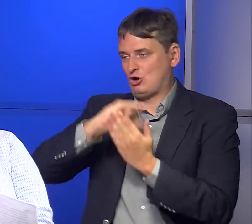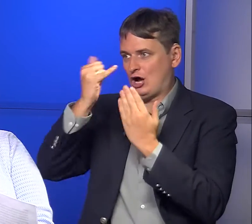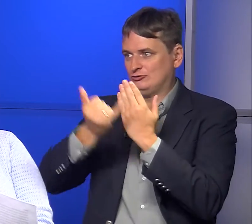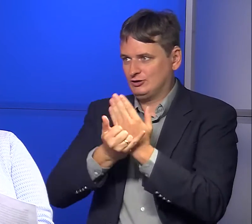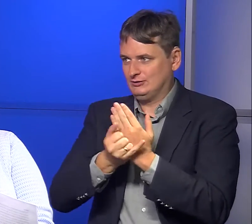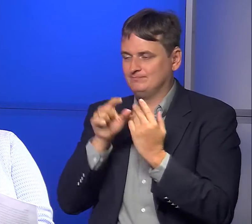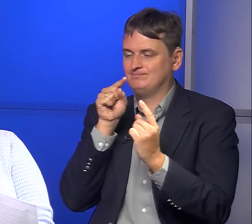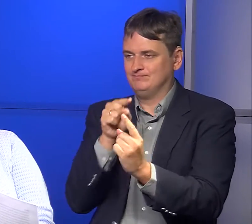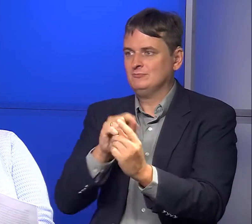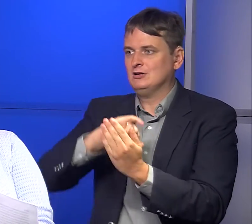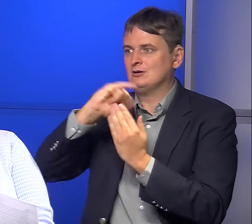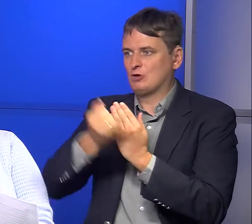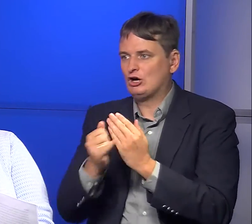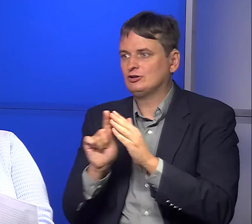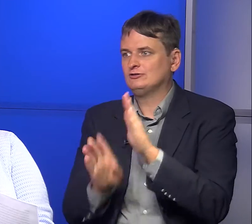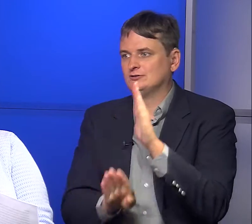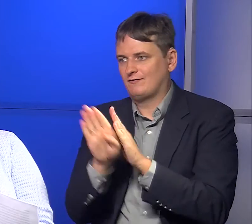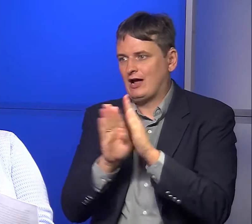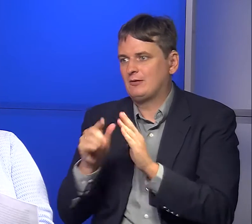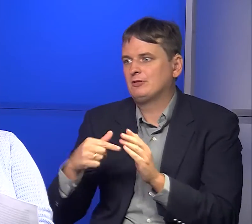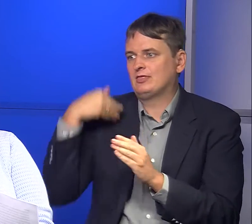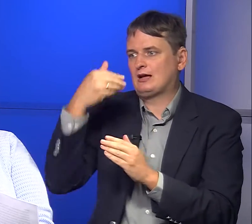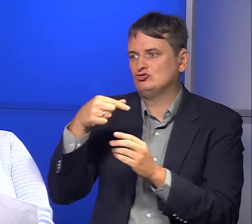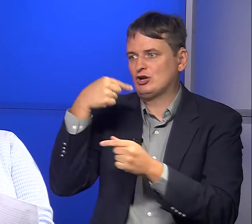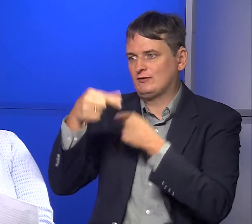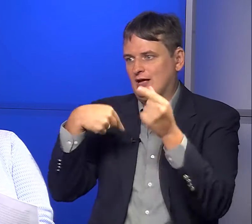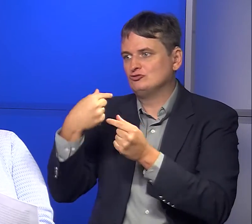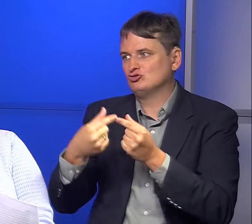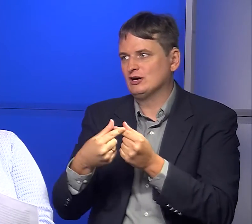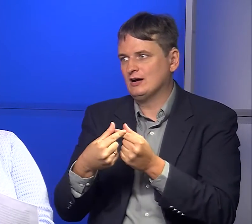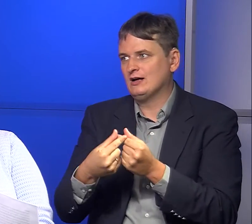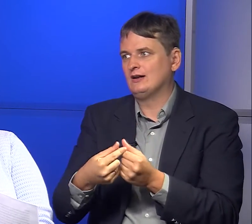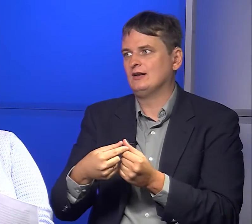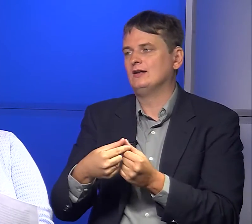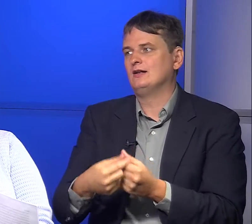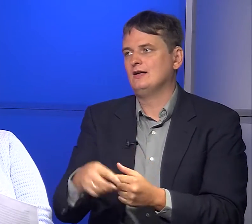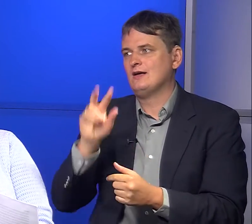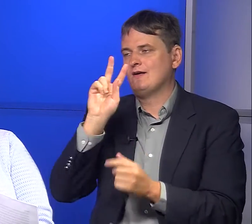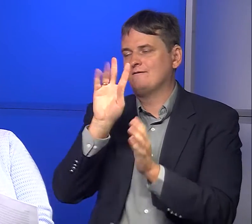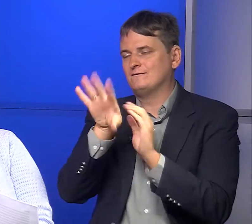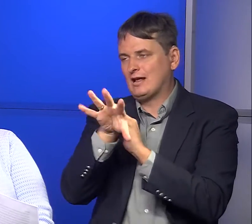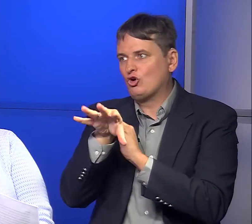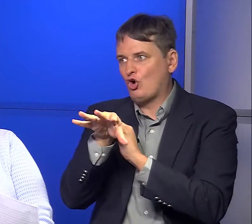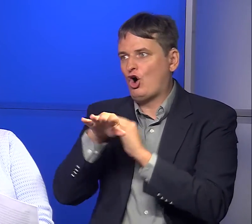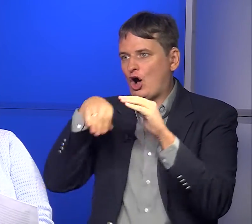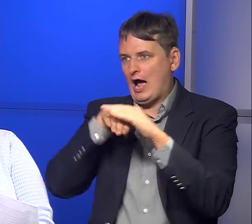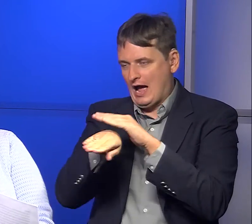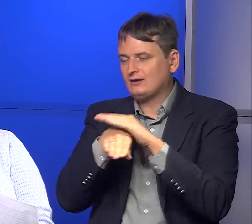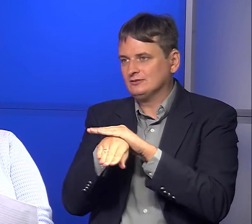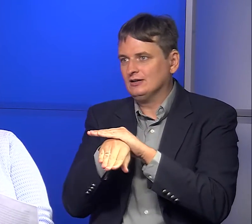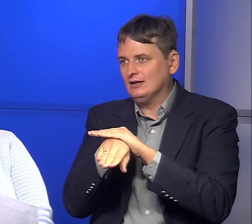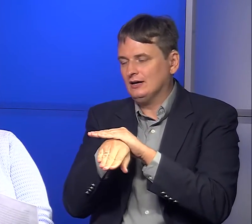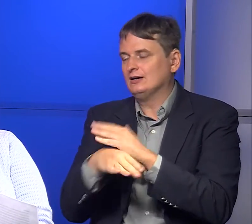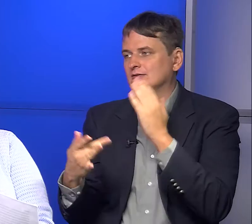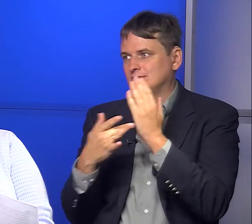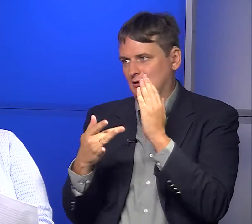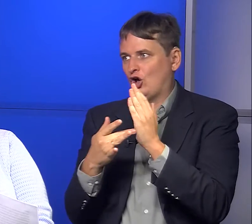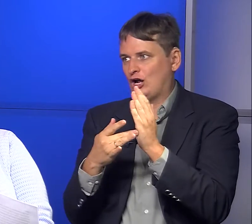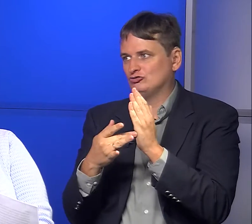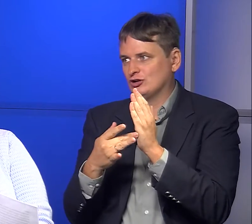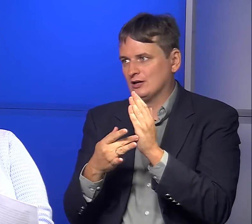Also, in conjunction with the FCC, we've been doing a project to develop next generation video